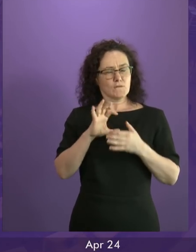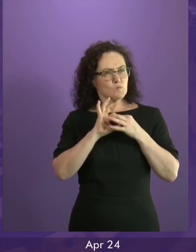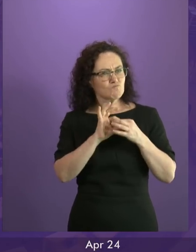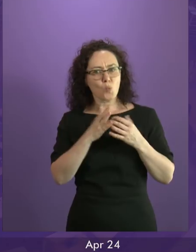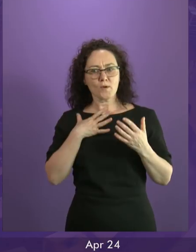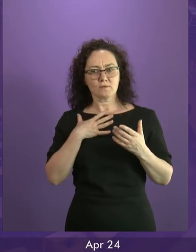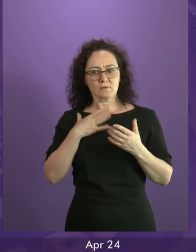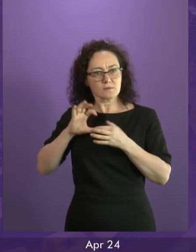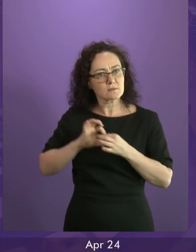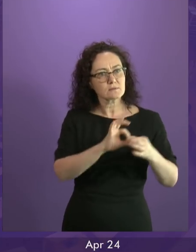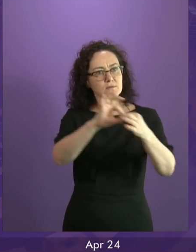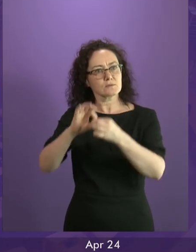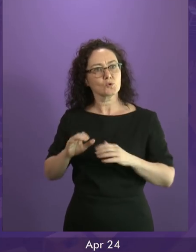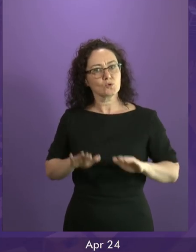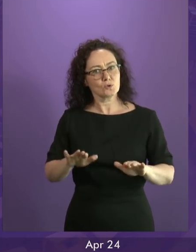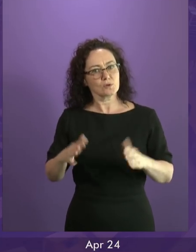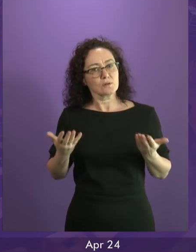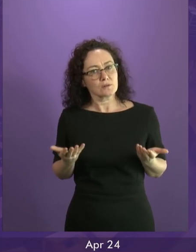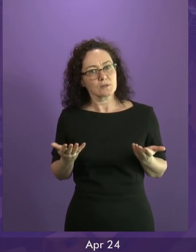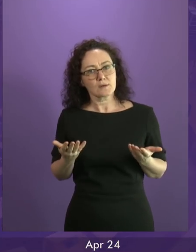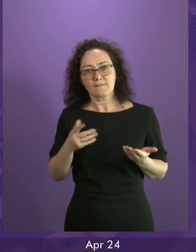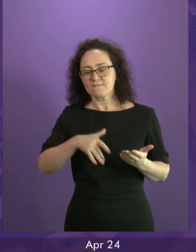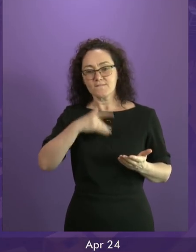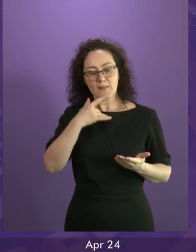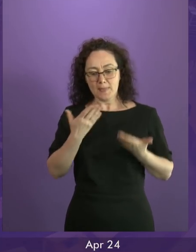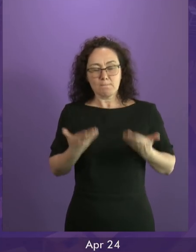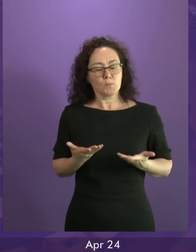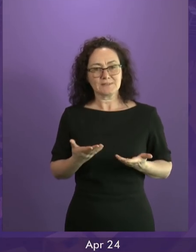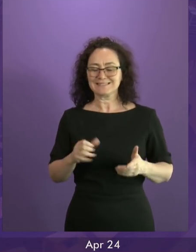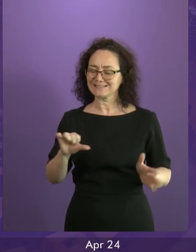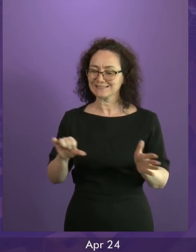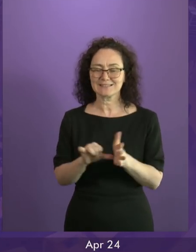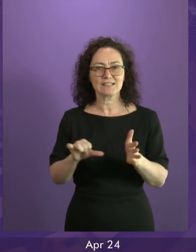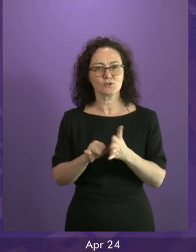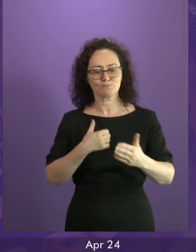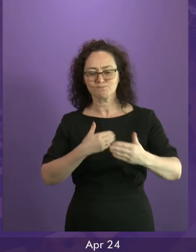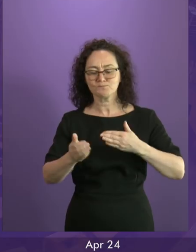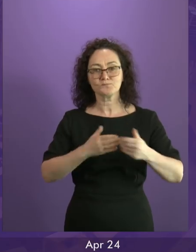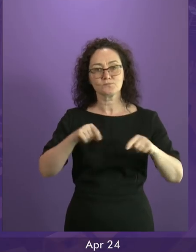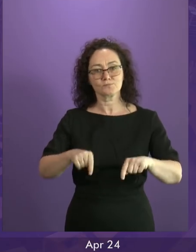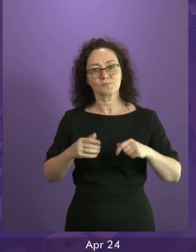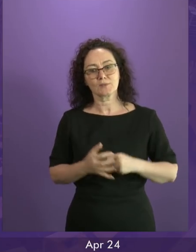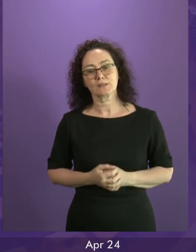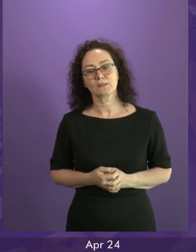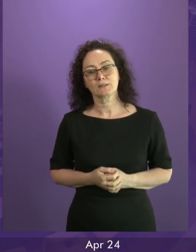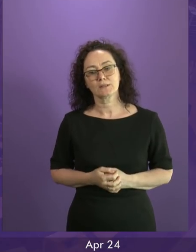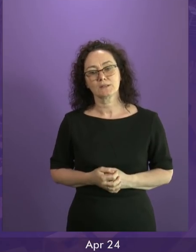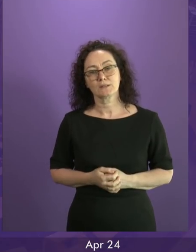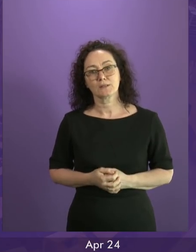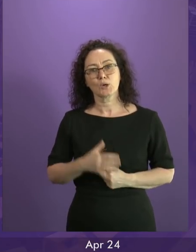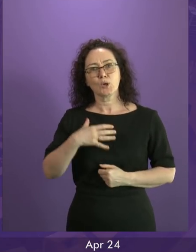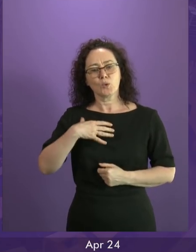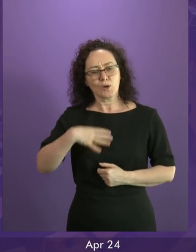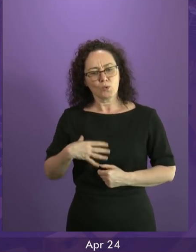fix that? And can we do so in a way that maximises consensus rather than amplifying our